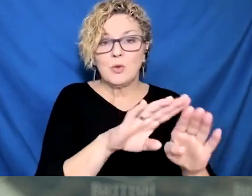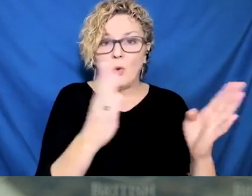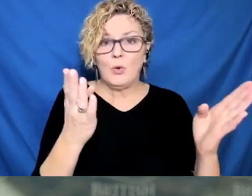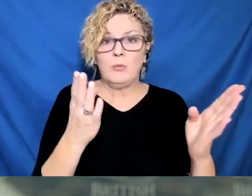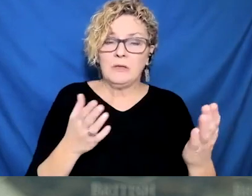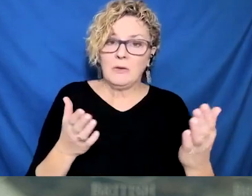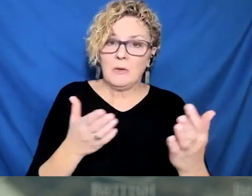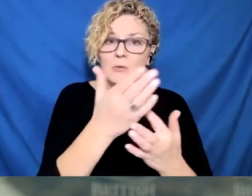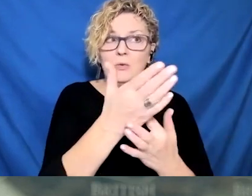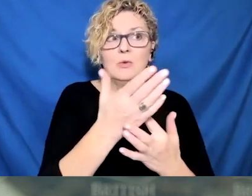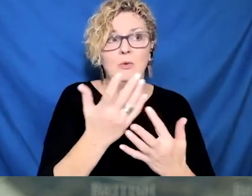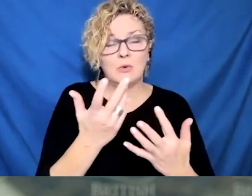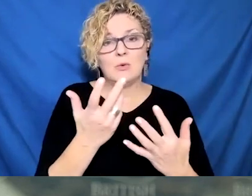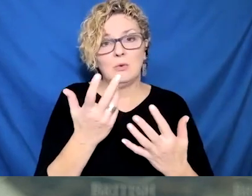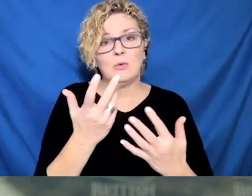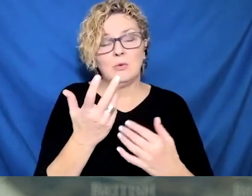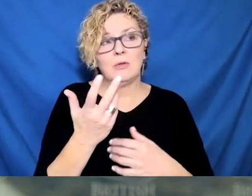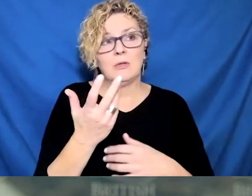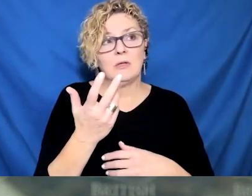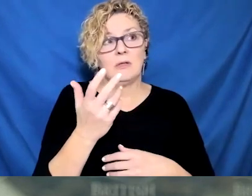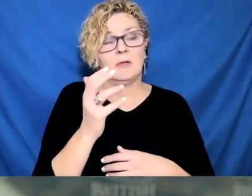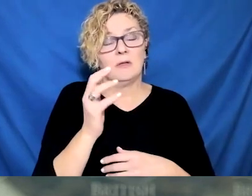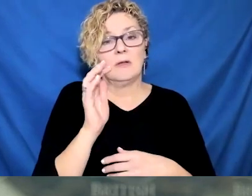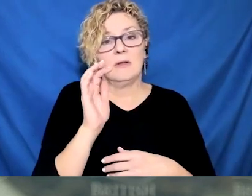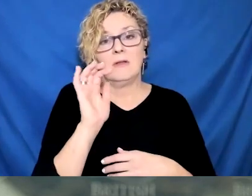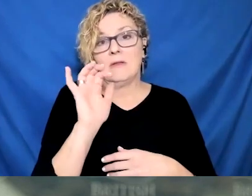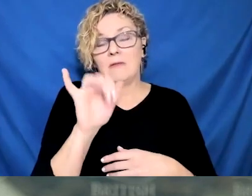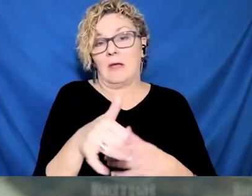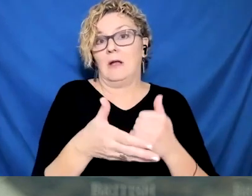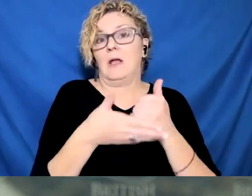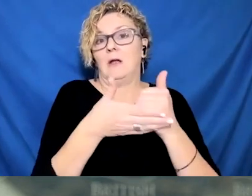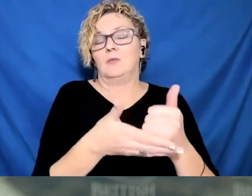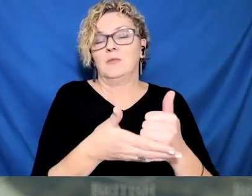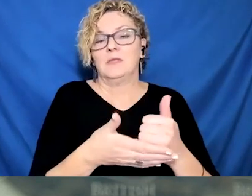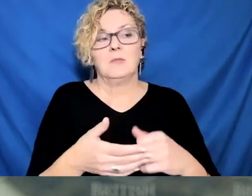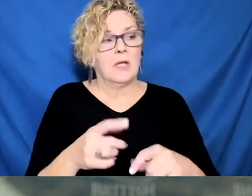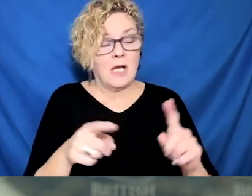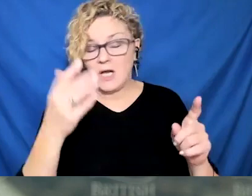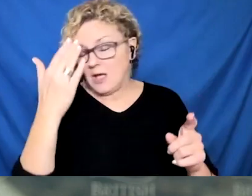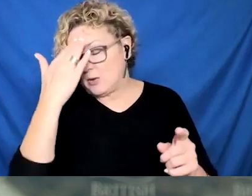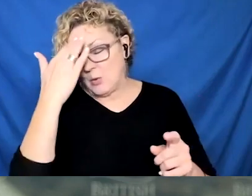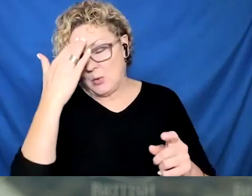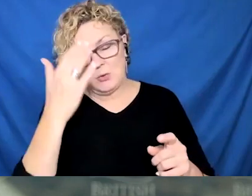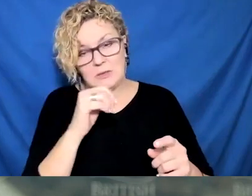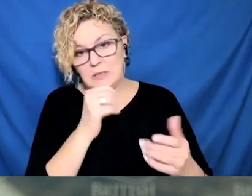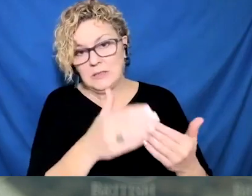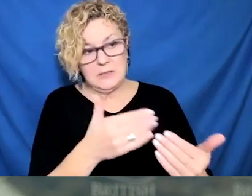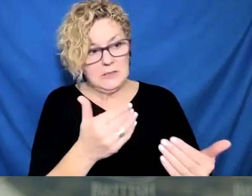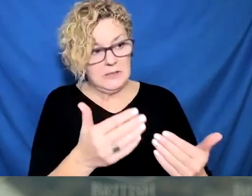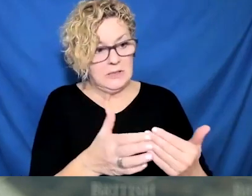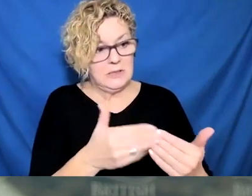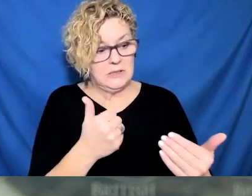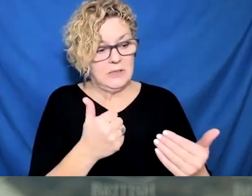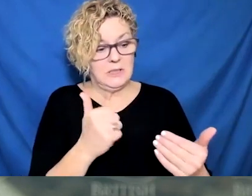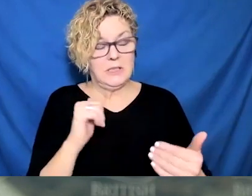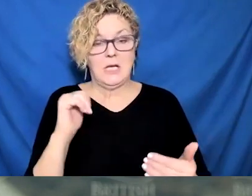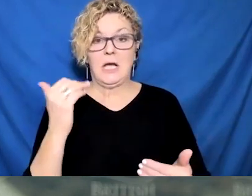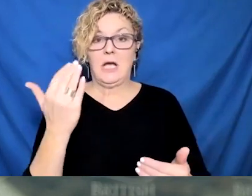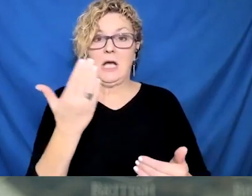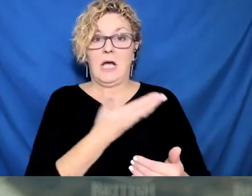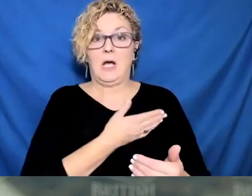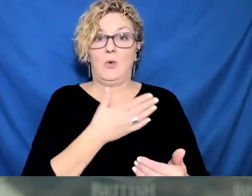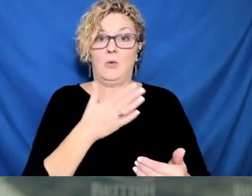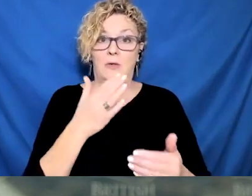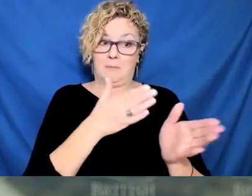clinics in schools during June and September and October. It was a difficult. We